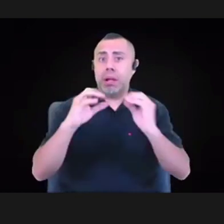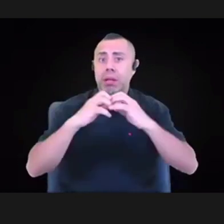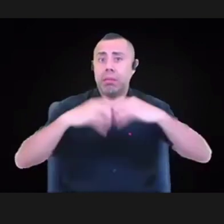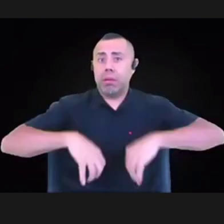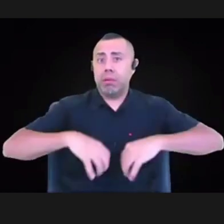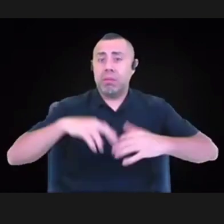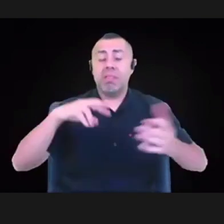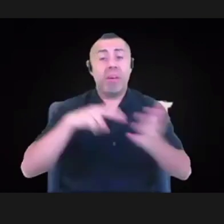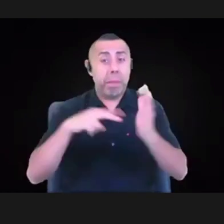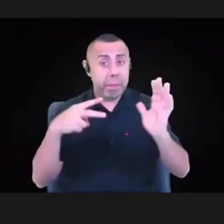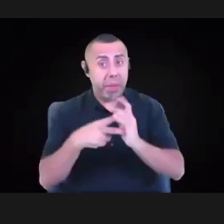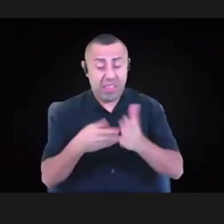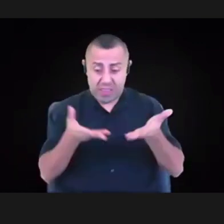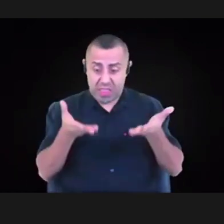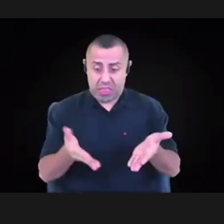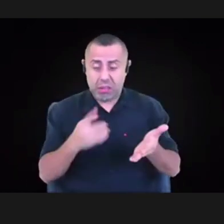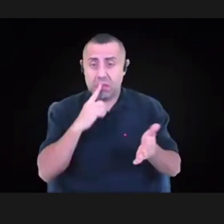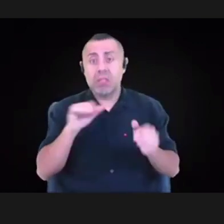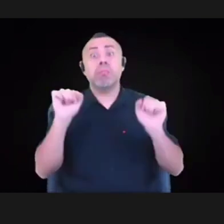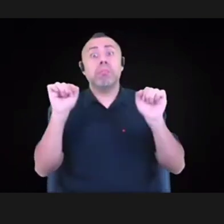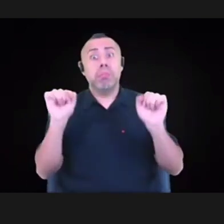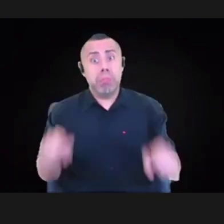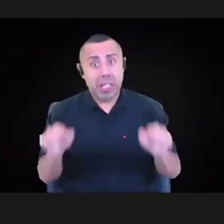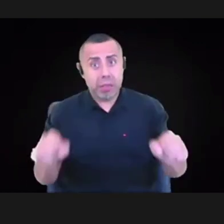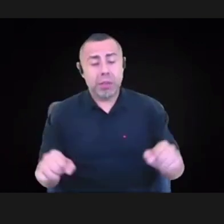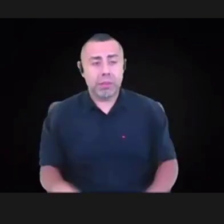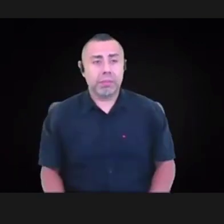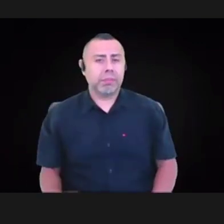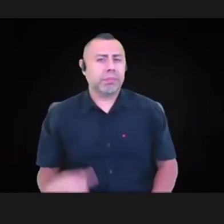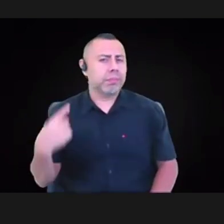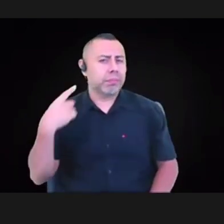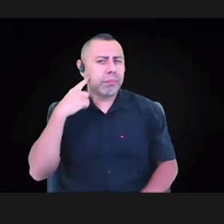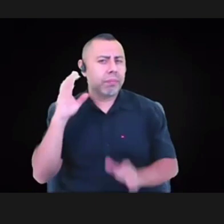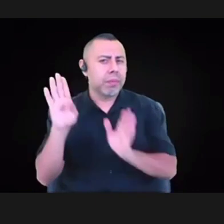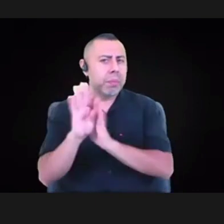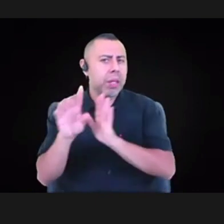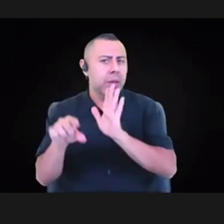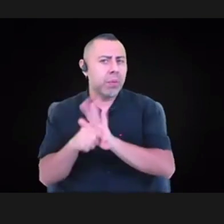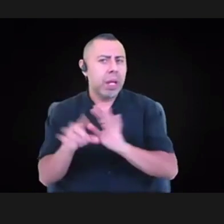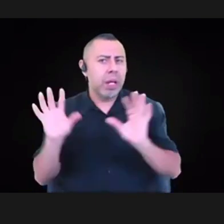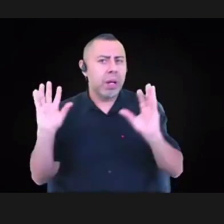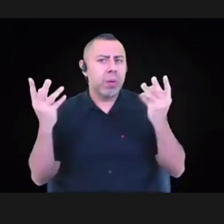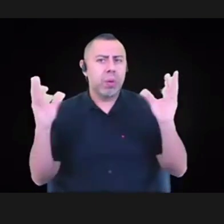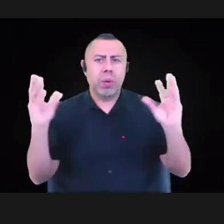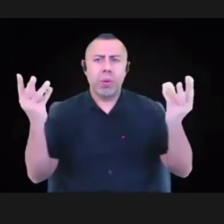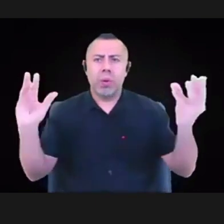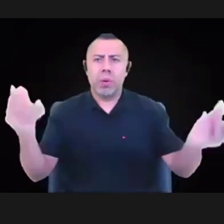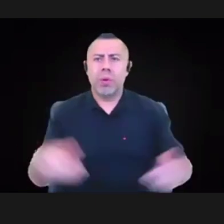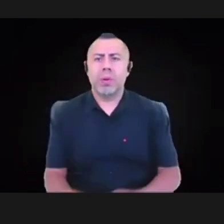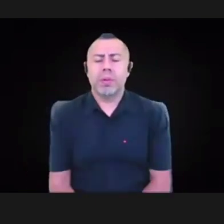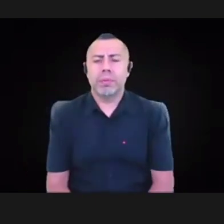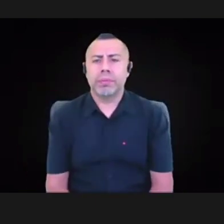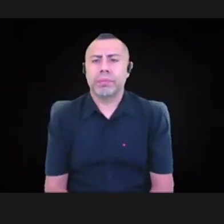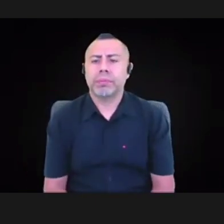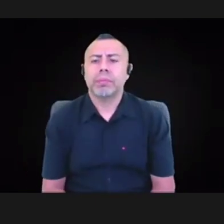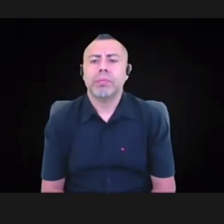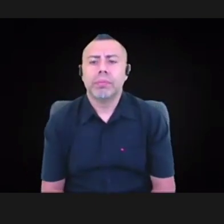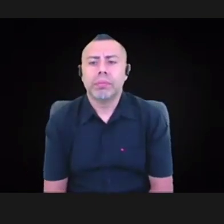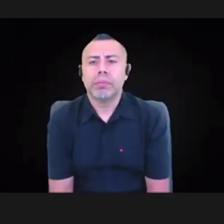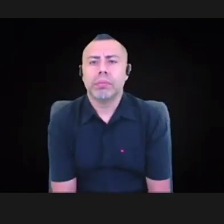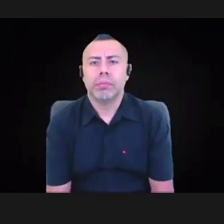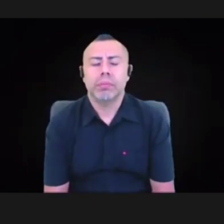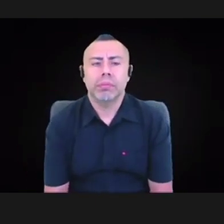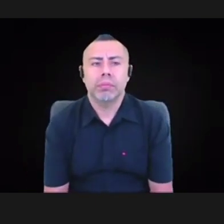great.